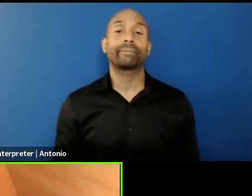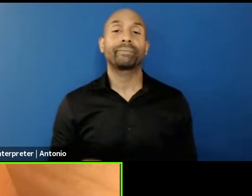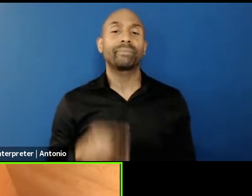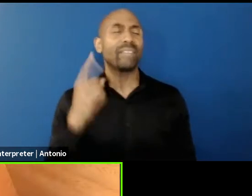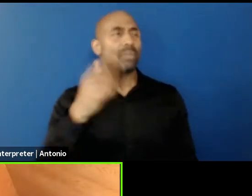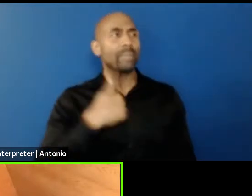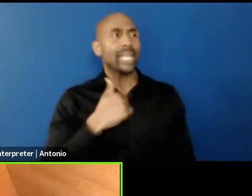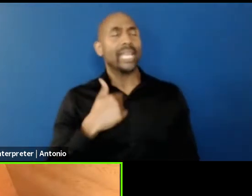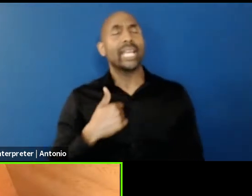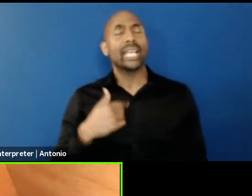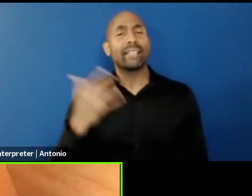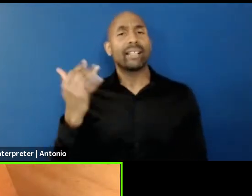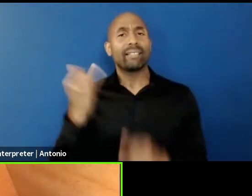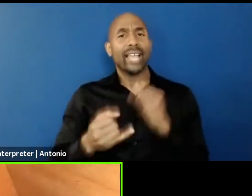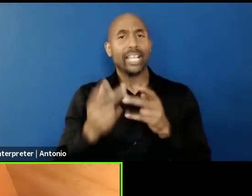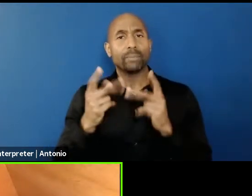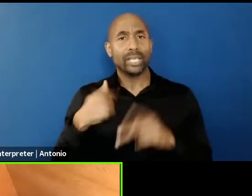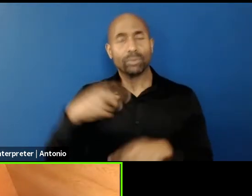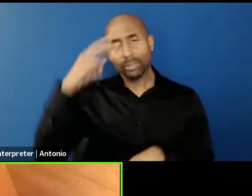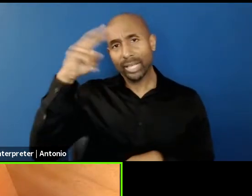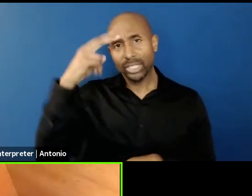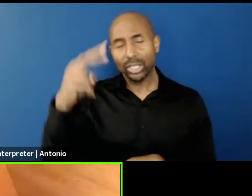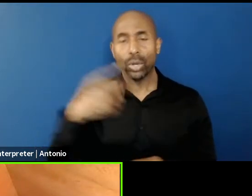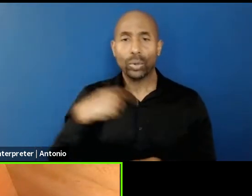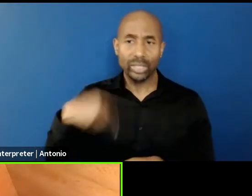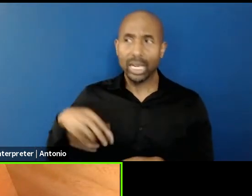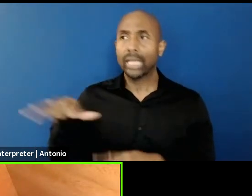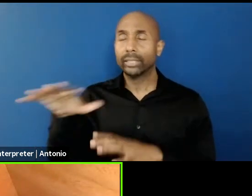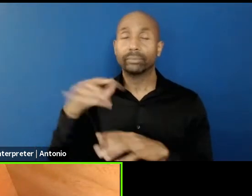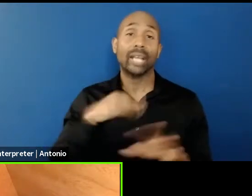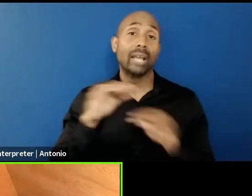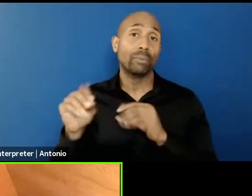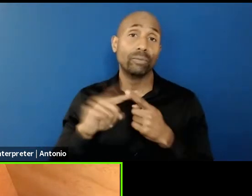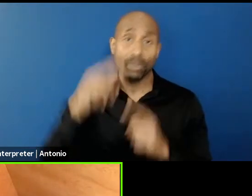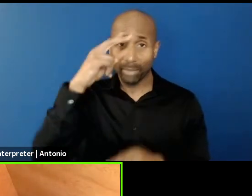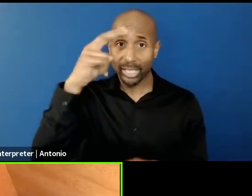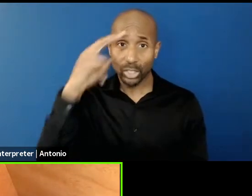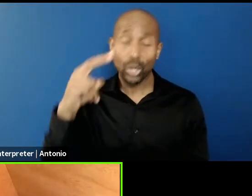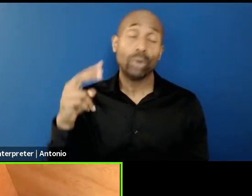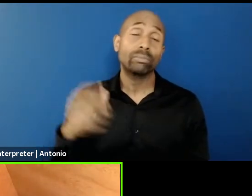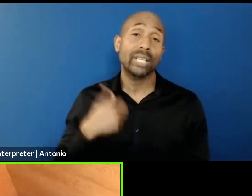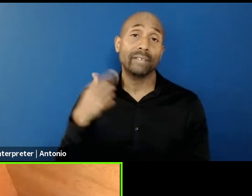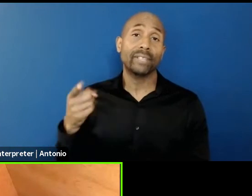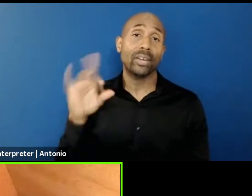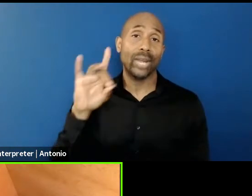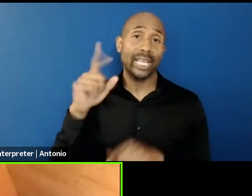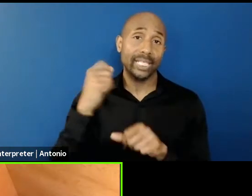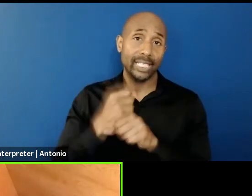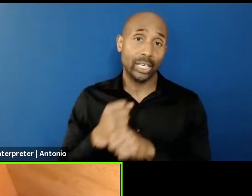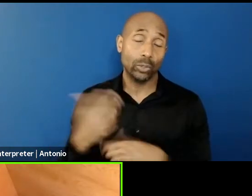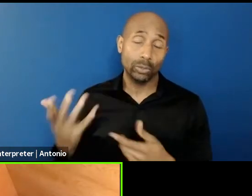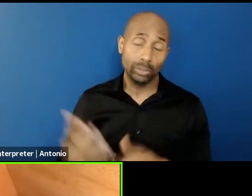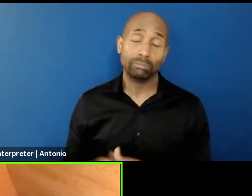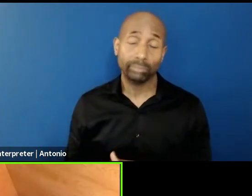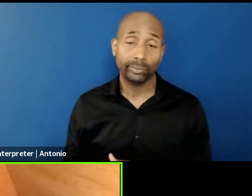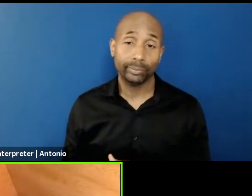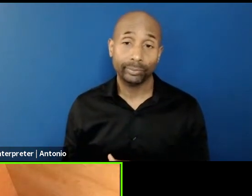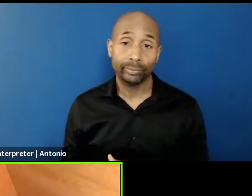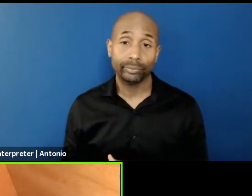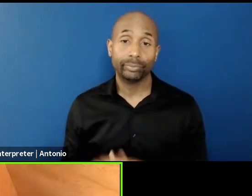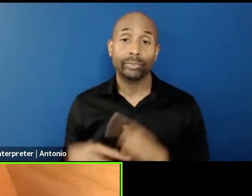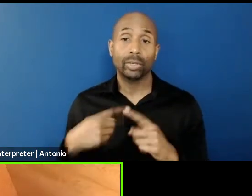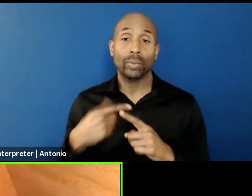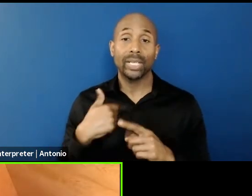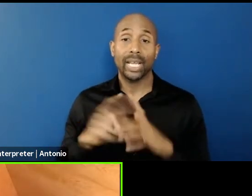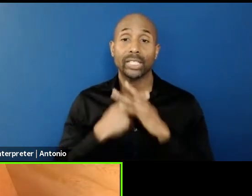I moved to Mexico and lived there for eight years because when I started